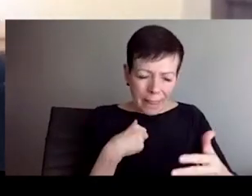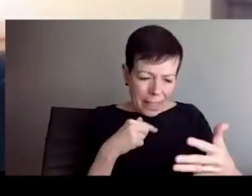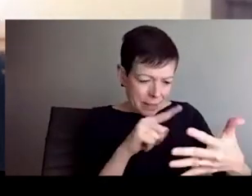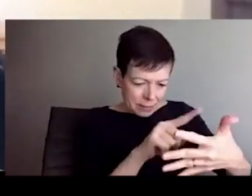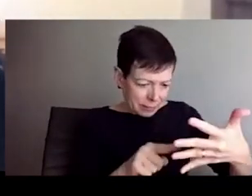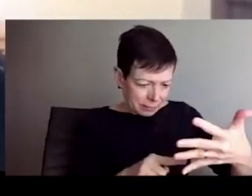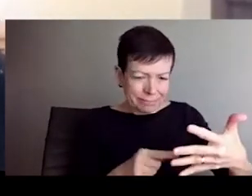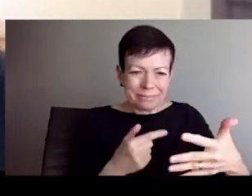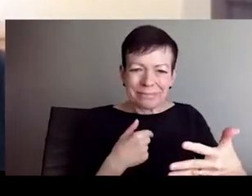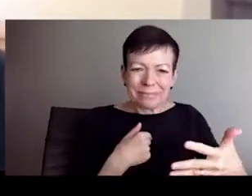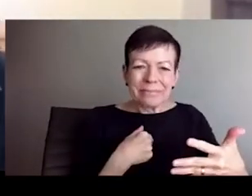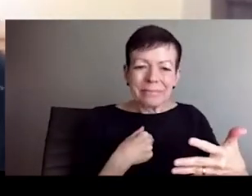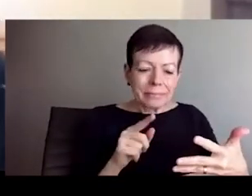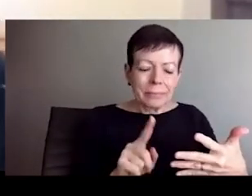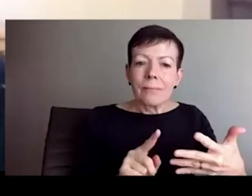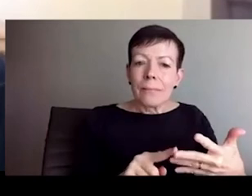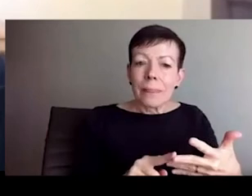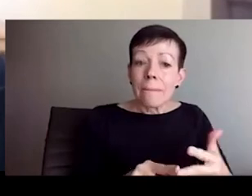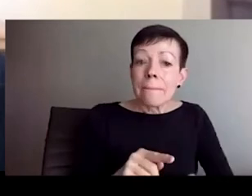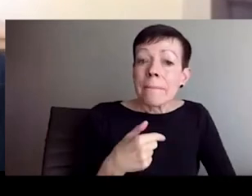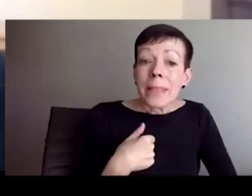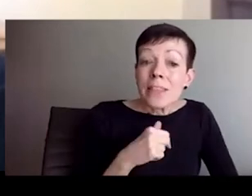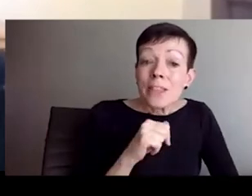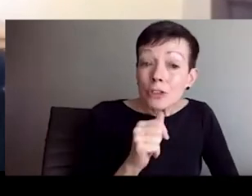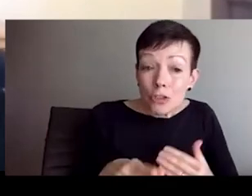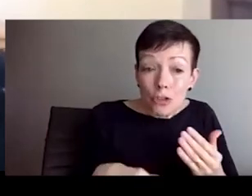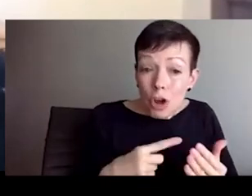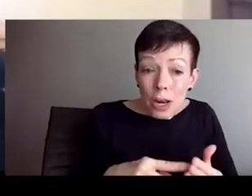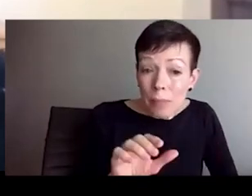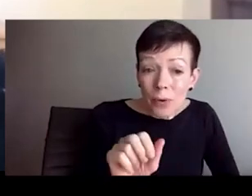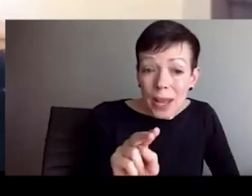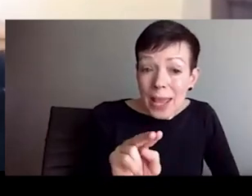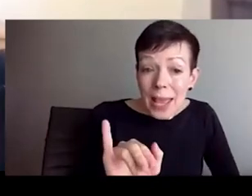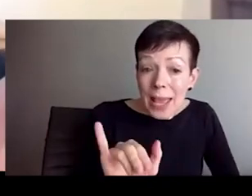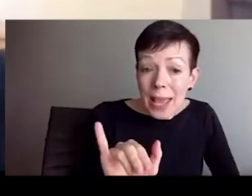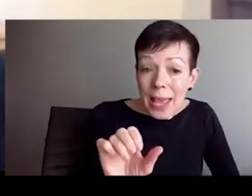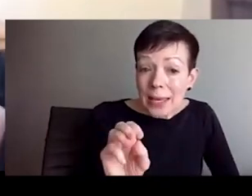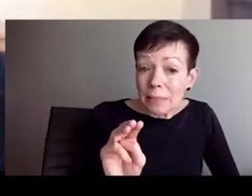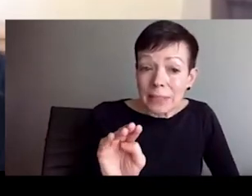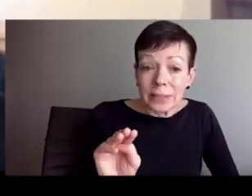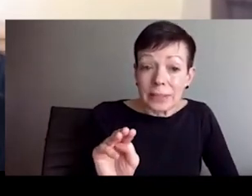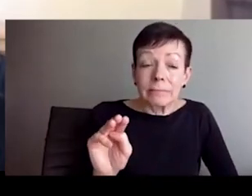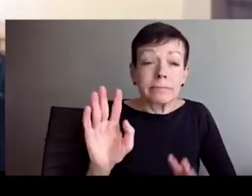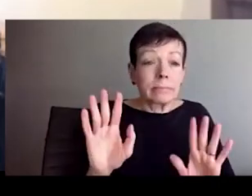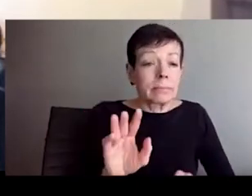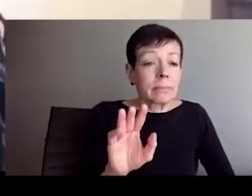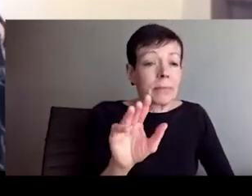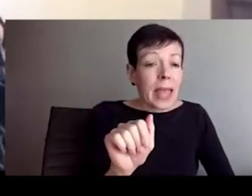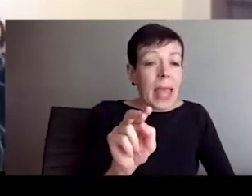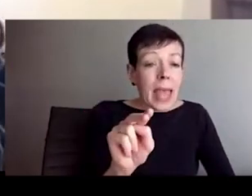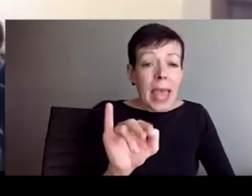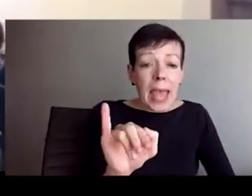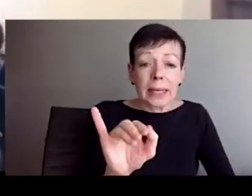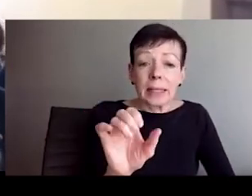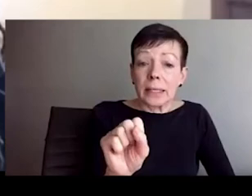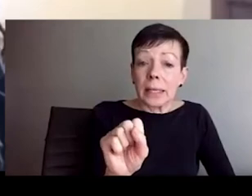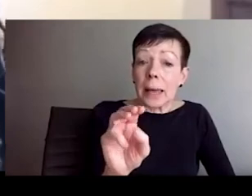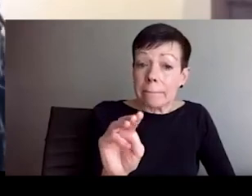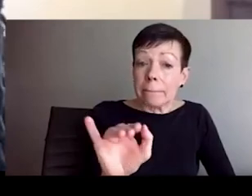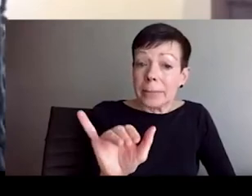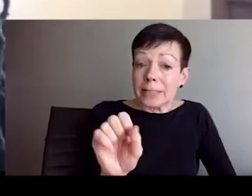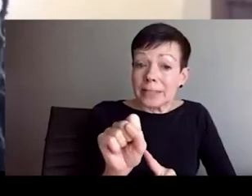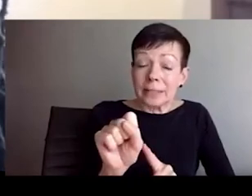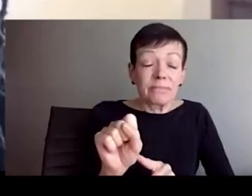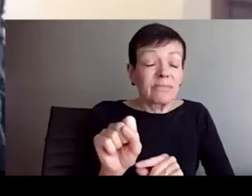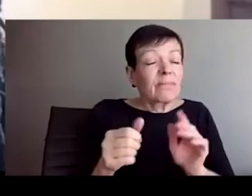belonging, and then we have the borders of nation states, the borders of the European Union. And so this is really key, right? Because again, racialization